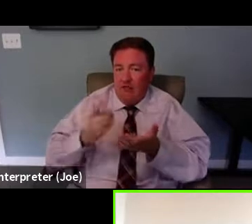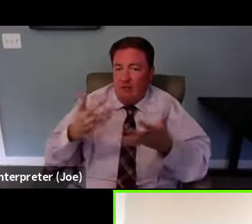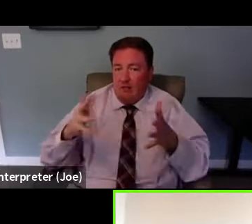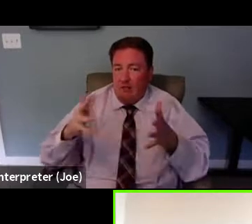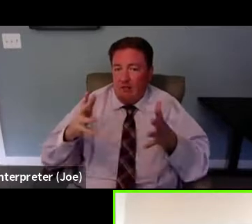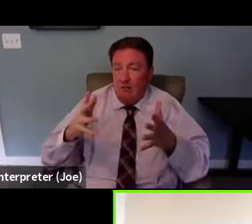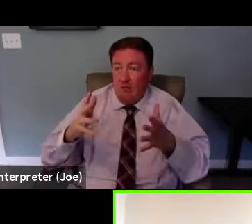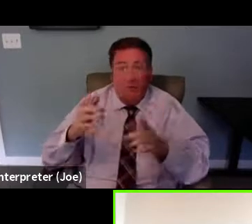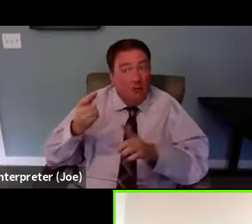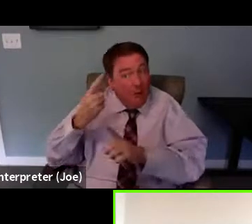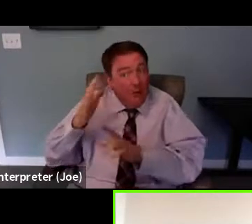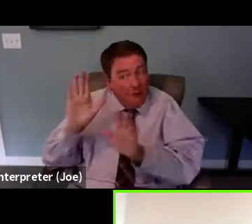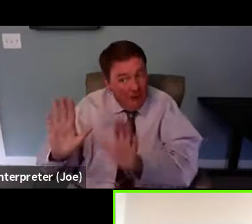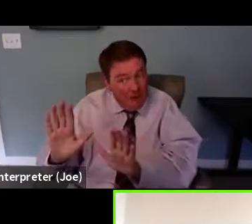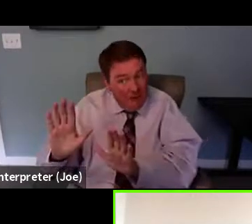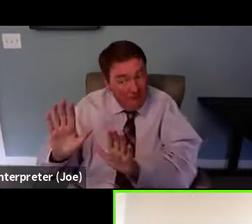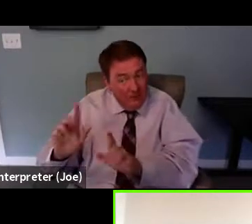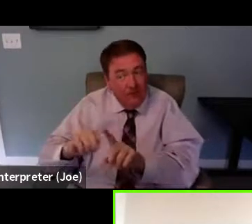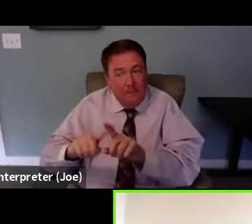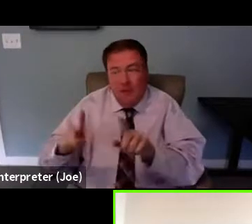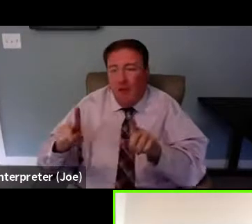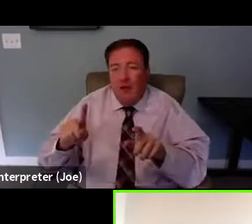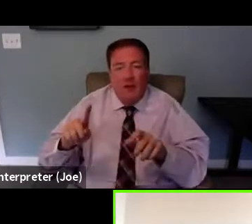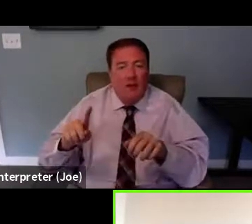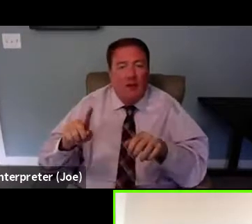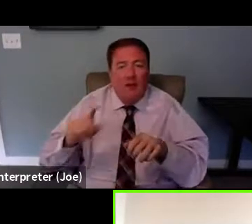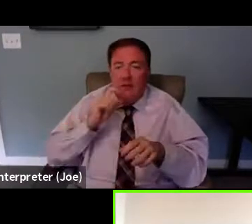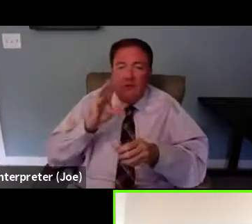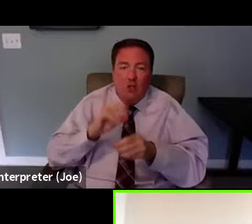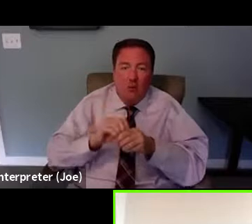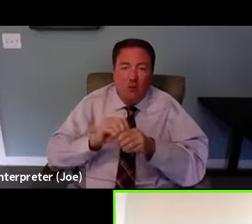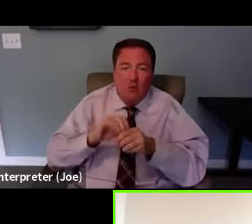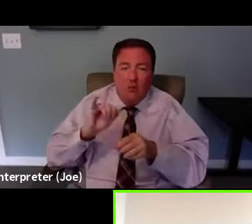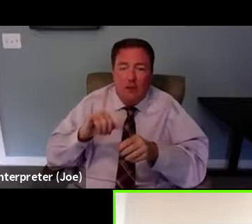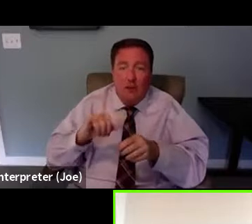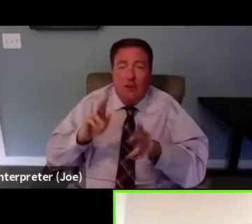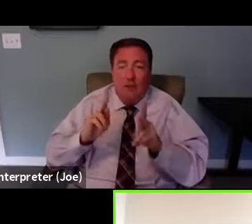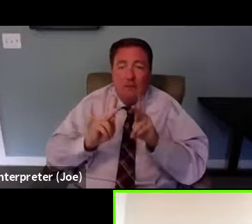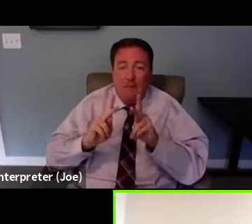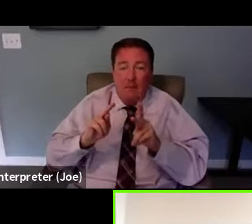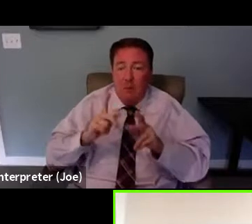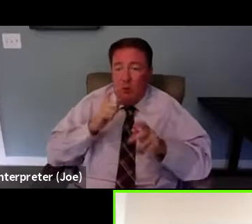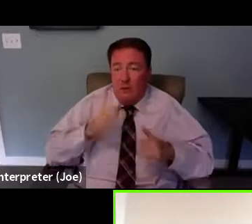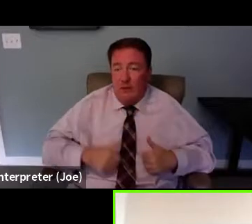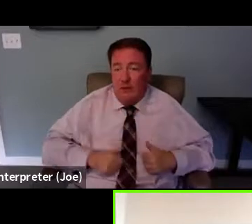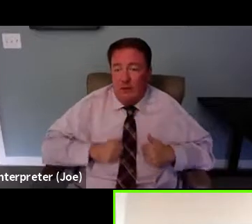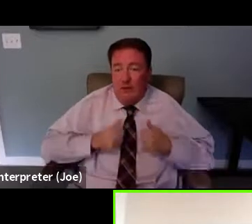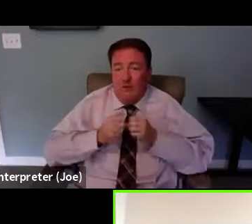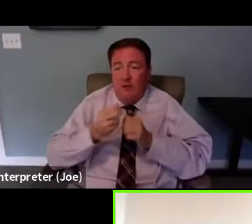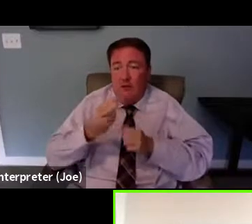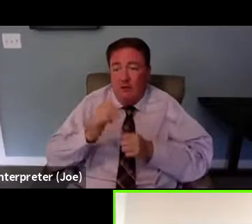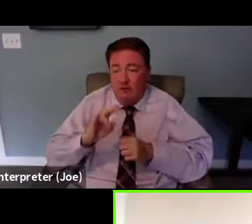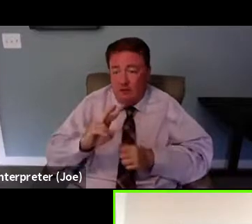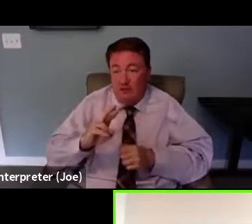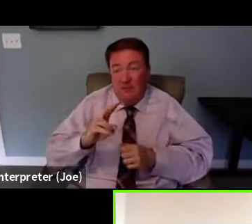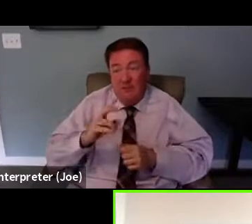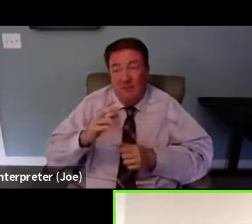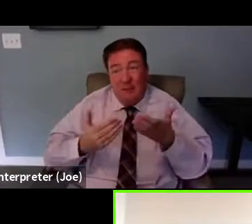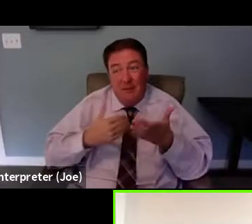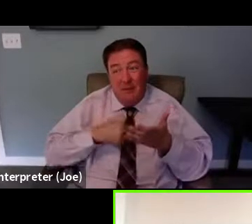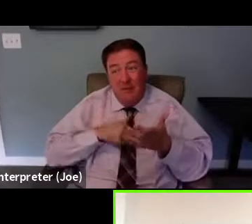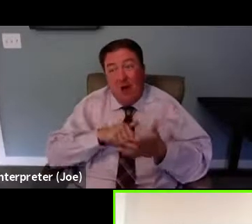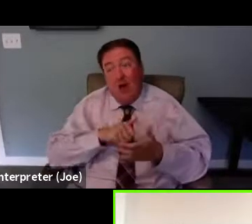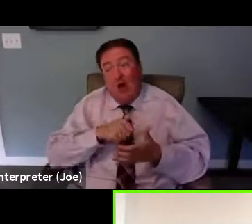great, but it fails to take into account that people living with HIV may have other